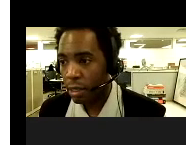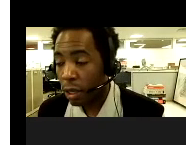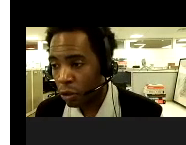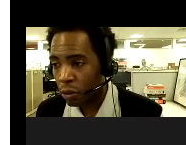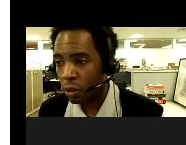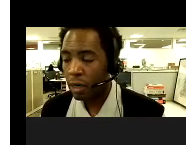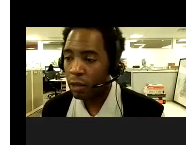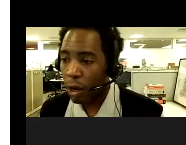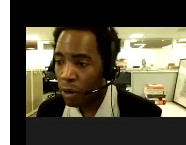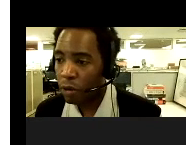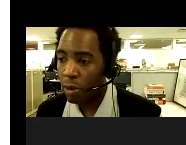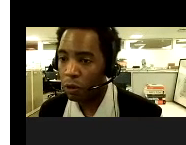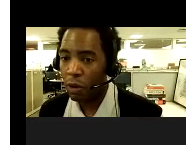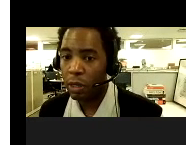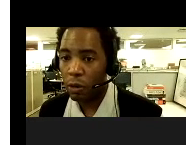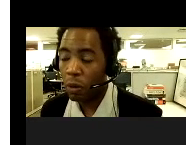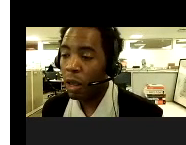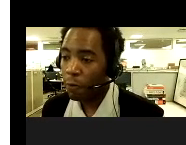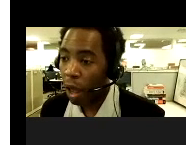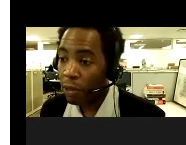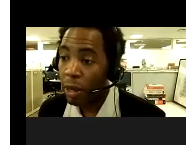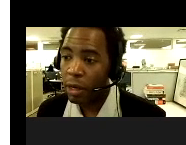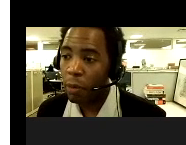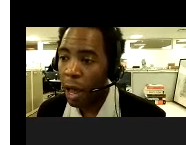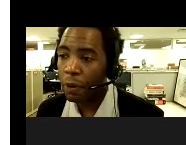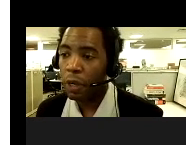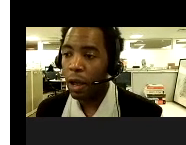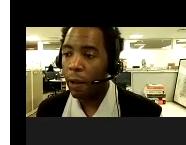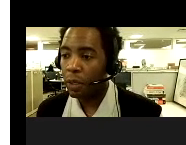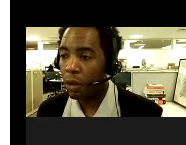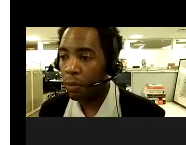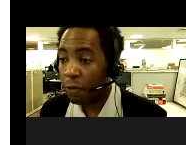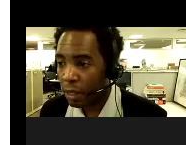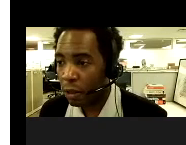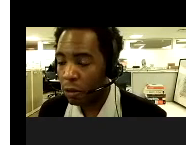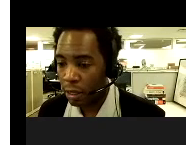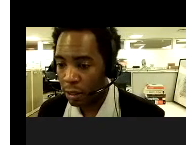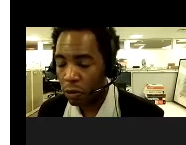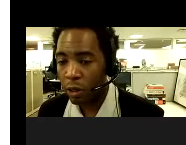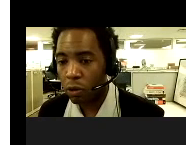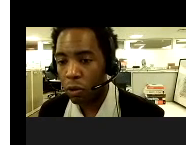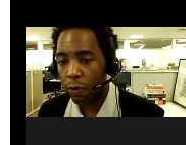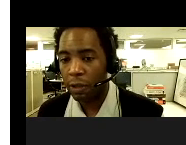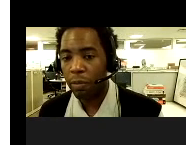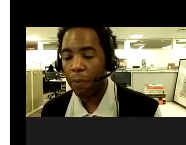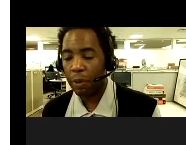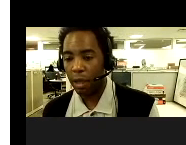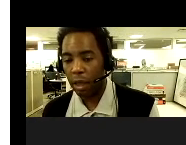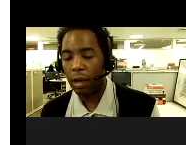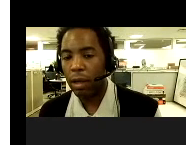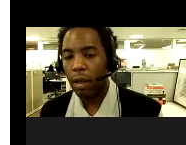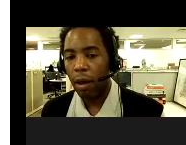these issues, these barriers, and make sure that we can do, uh, the best in our power, um, to prevent those things, those, those sorts of things from